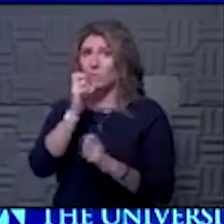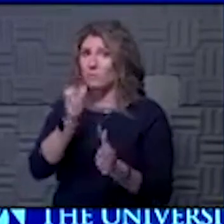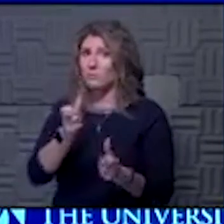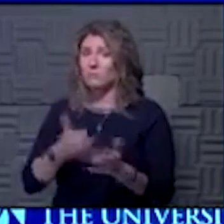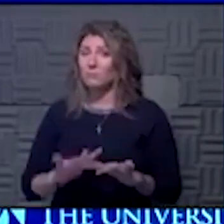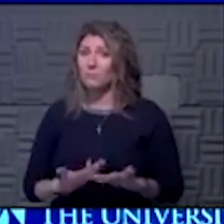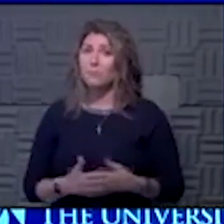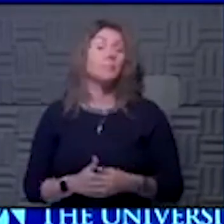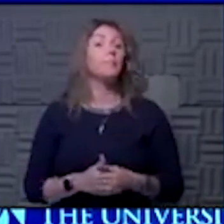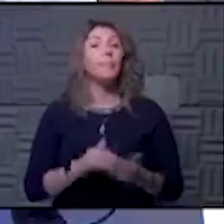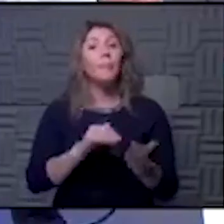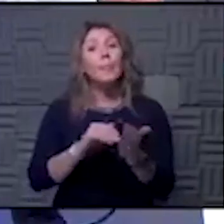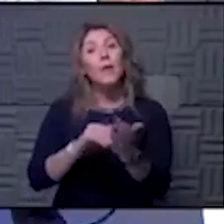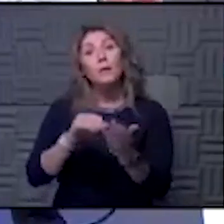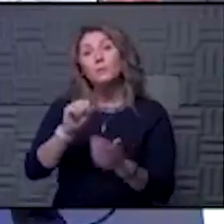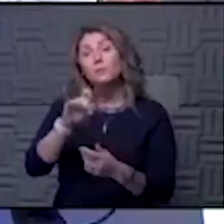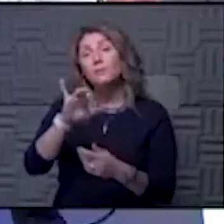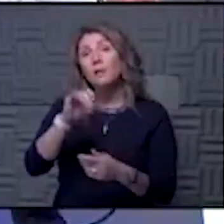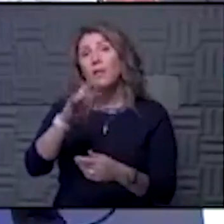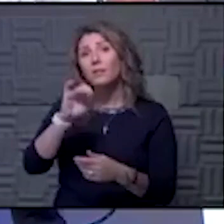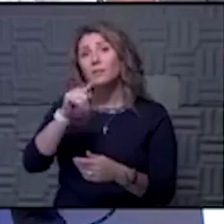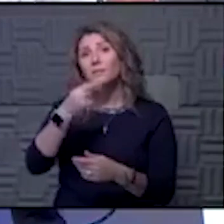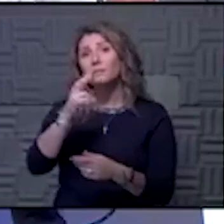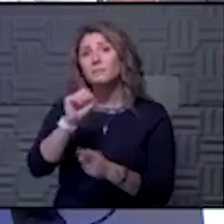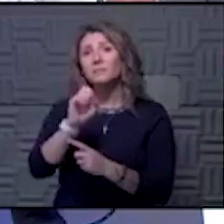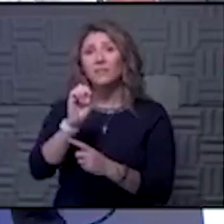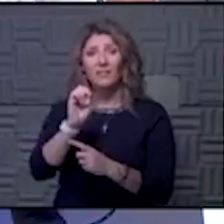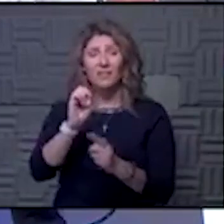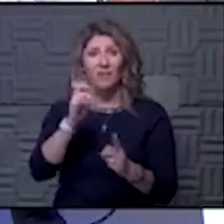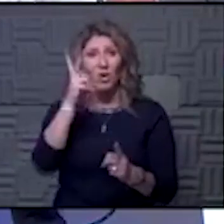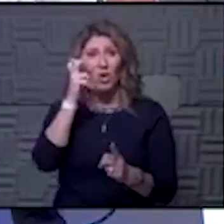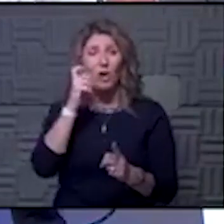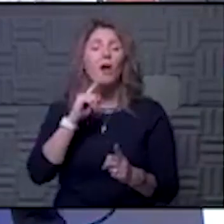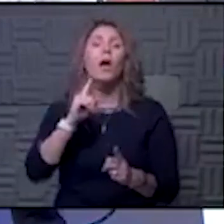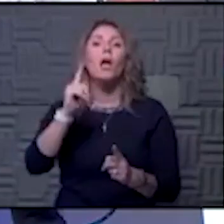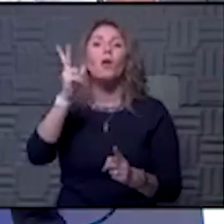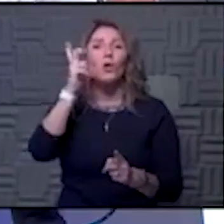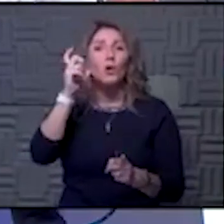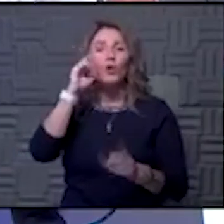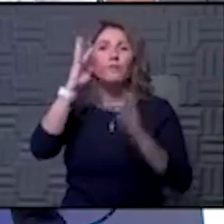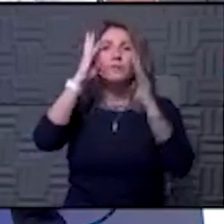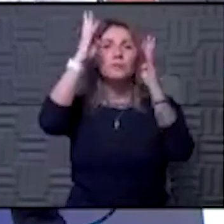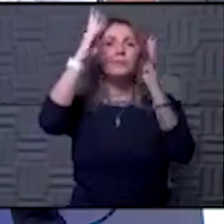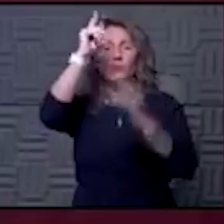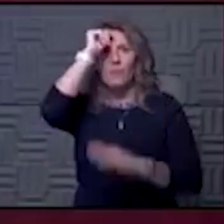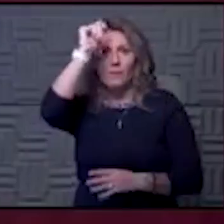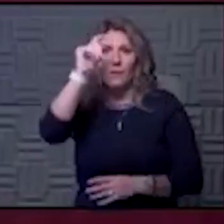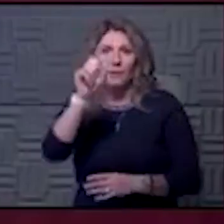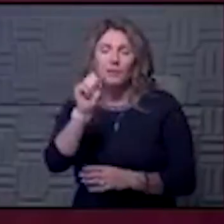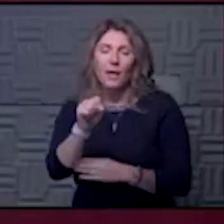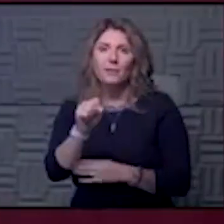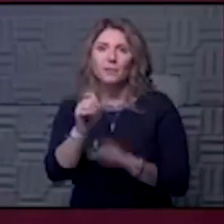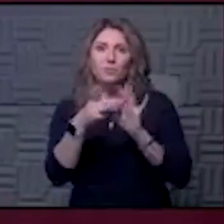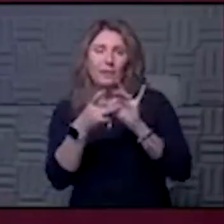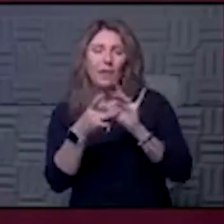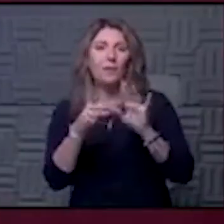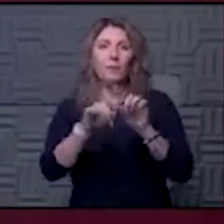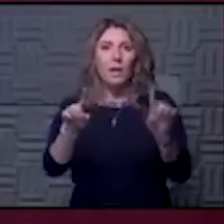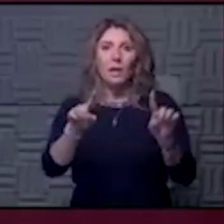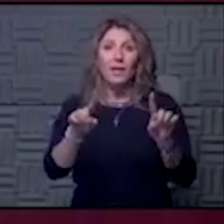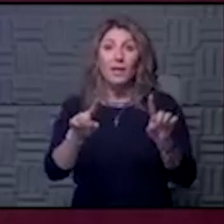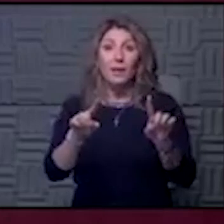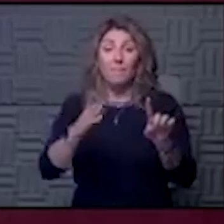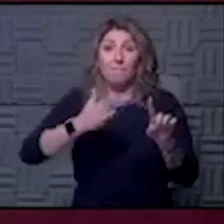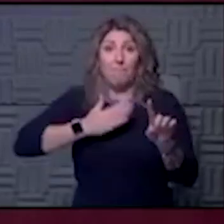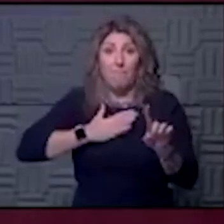Dr. Salta, have you heard anything about that? I hear conspiracy theories about that, yes. But to